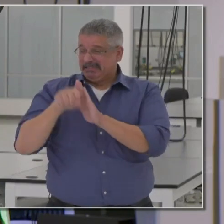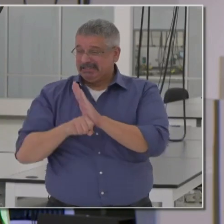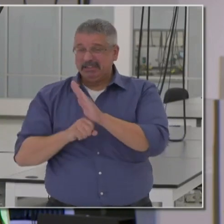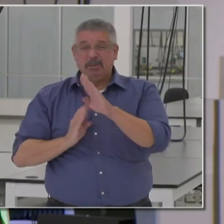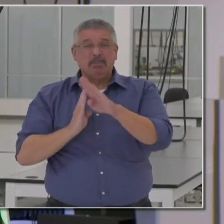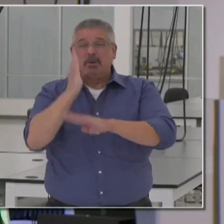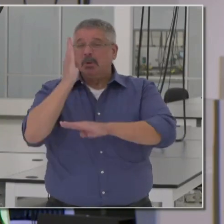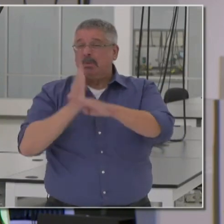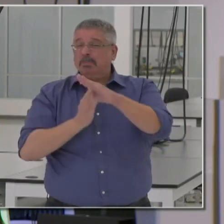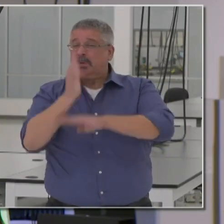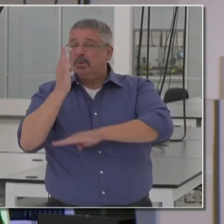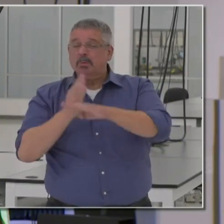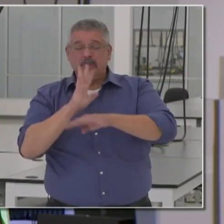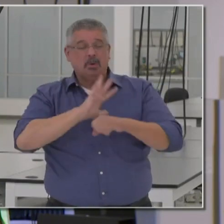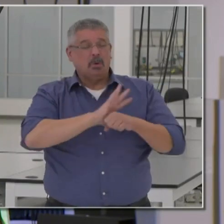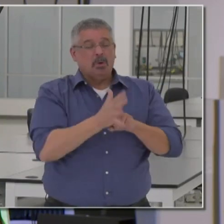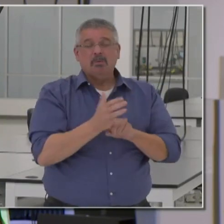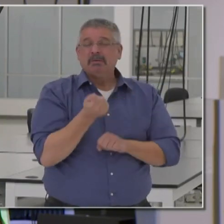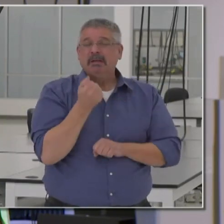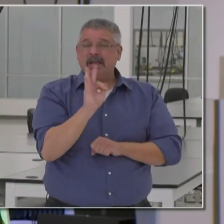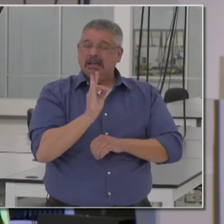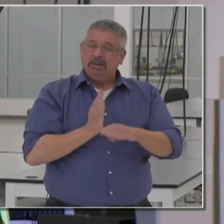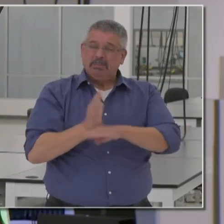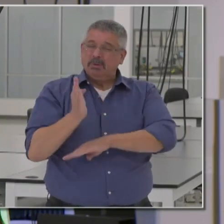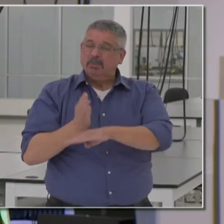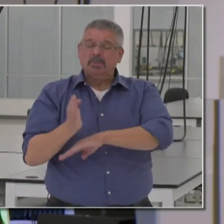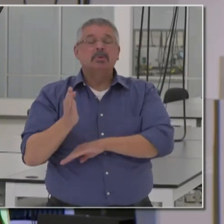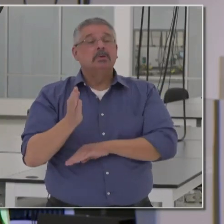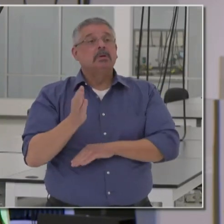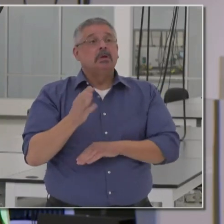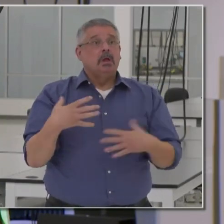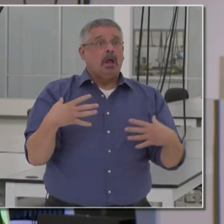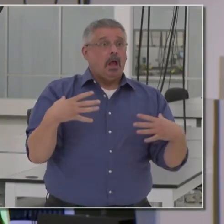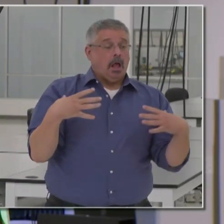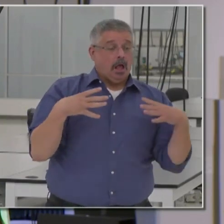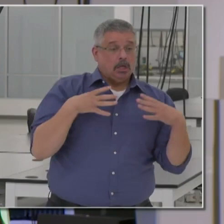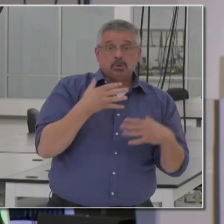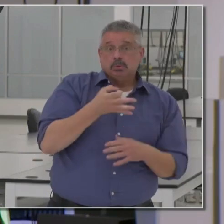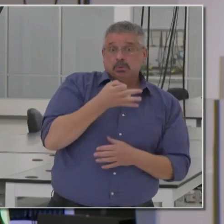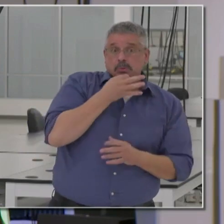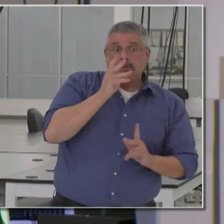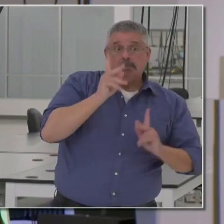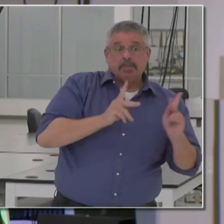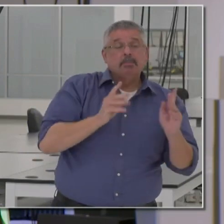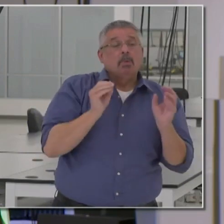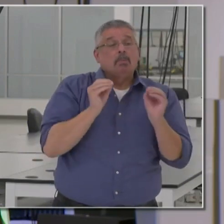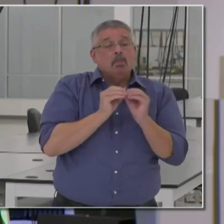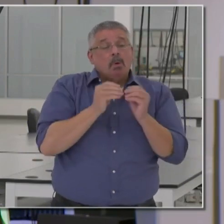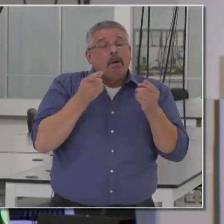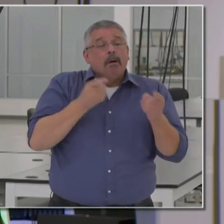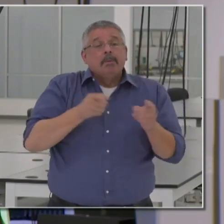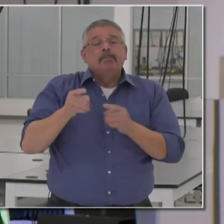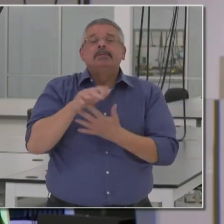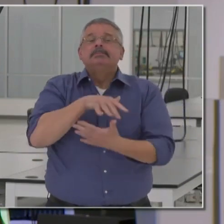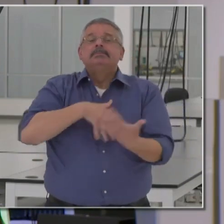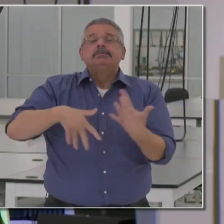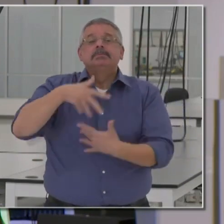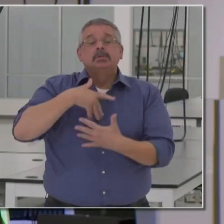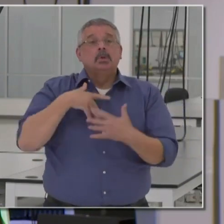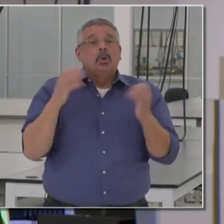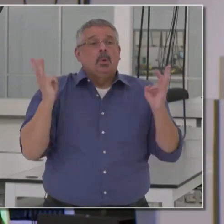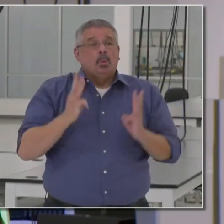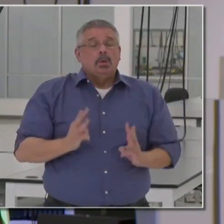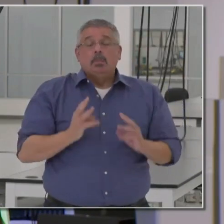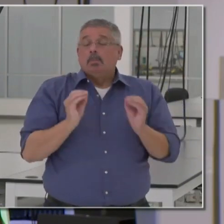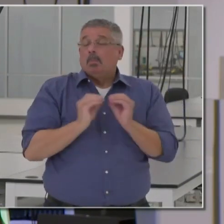record-high cases of COVID-19. We're entering into the holiday season where people are more likely to mix. We're entering in the winter months